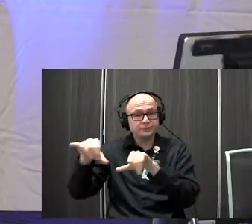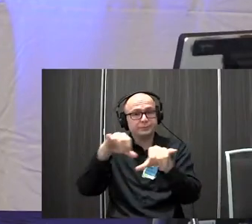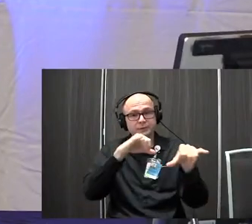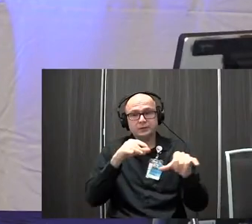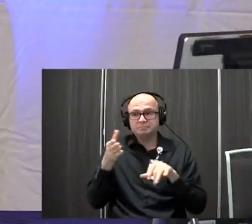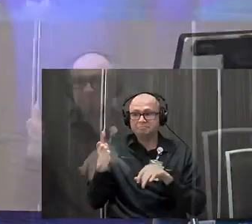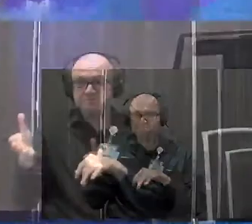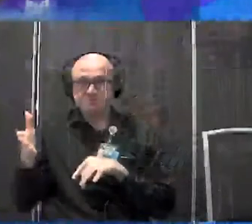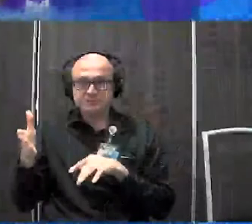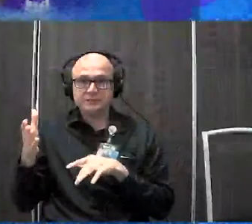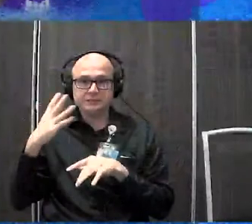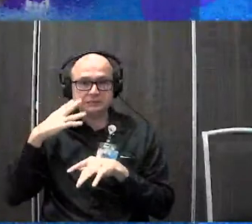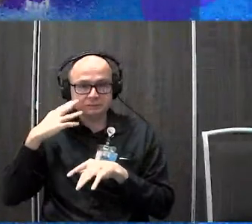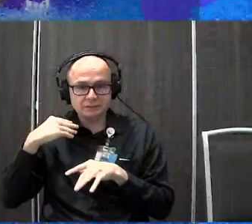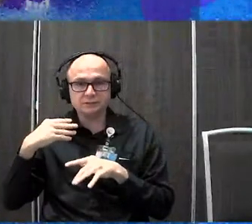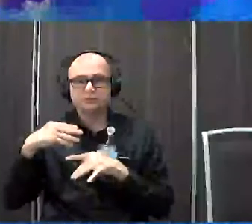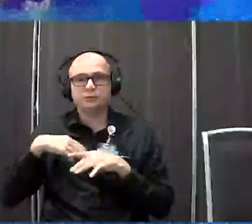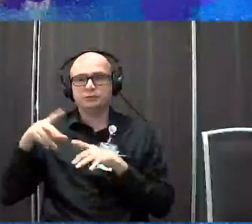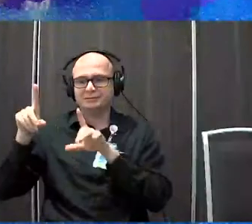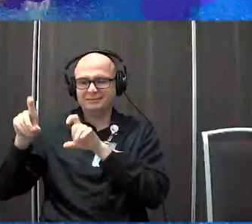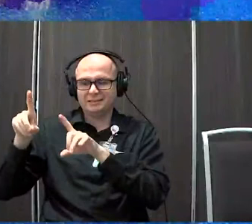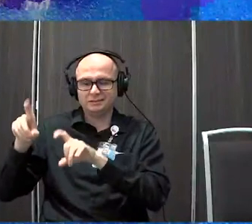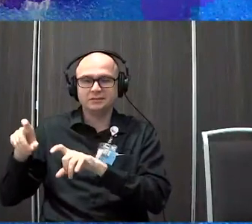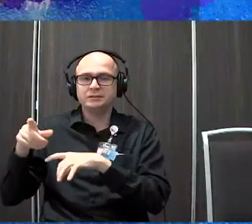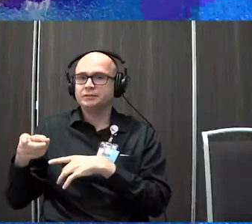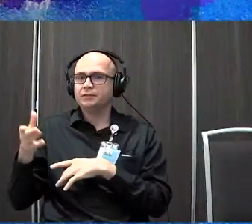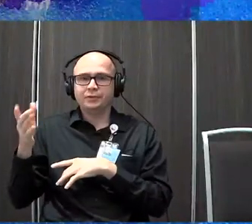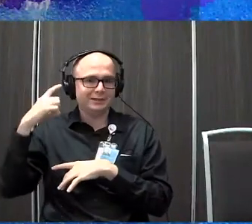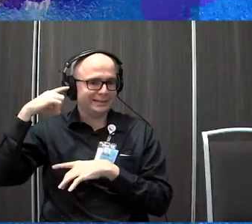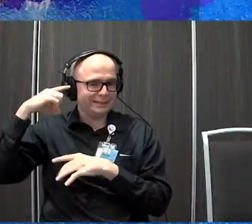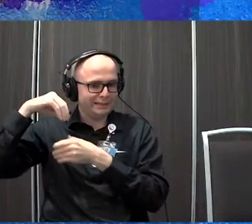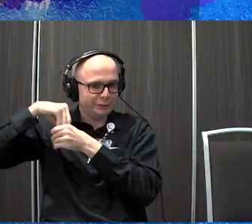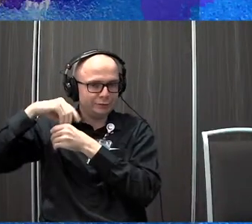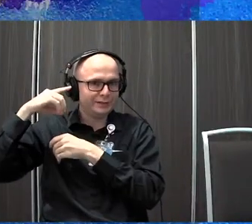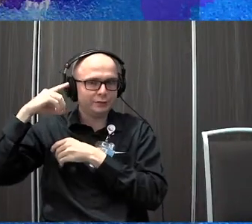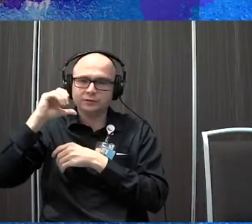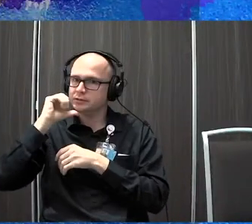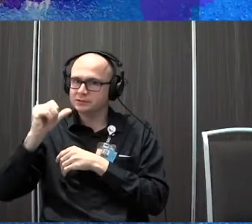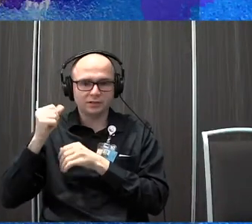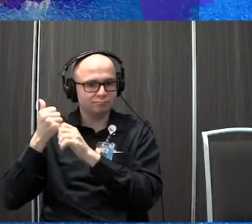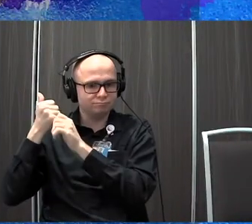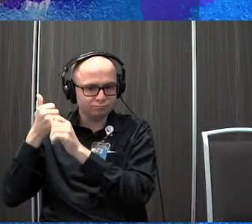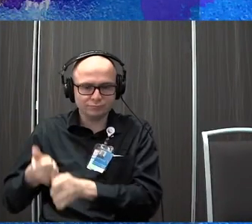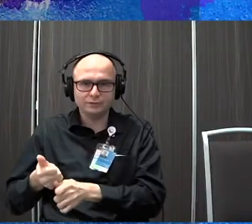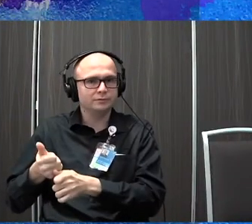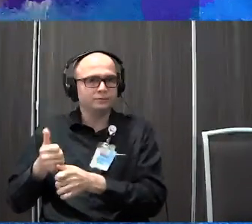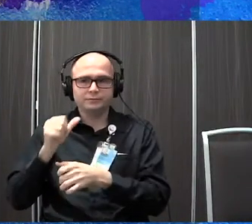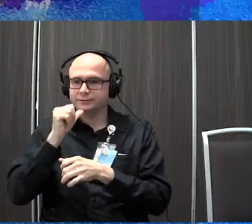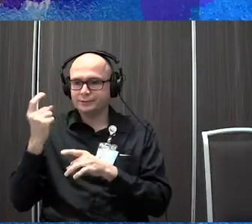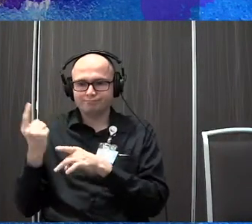them when we go through that vestibular audiology testing is that their inner ears are not doing what they're supposed to be doing for